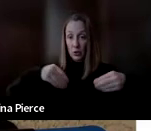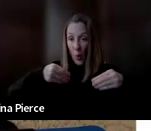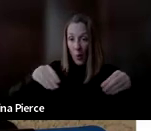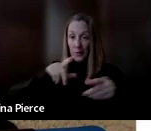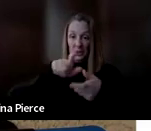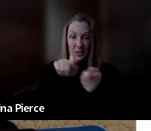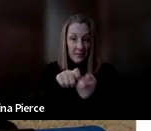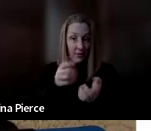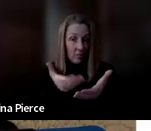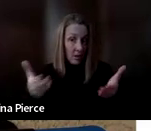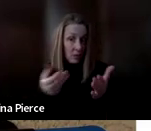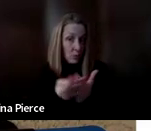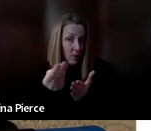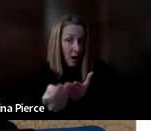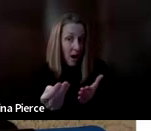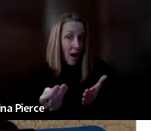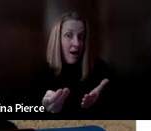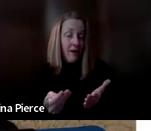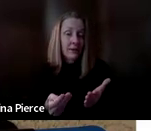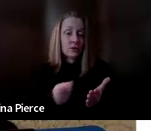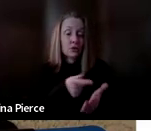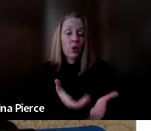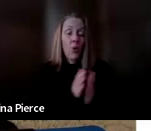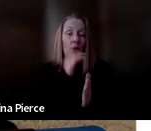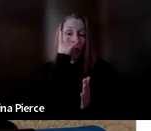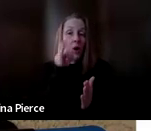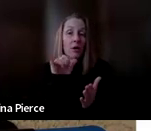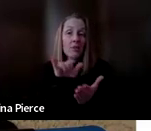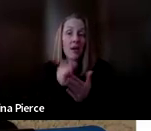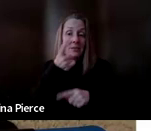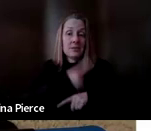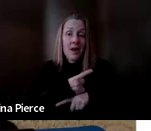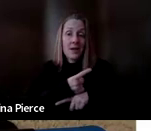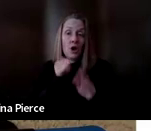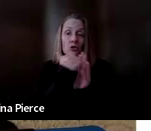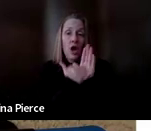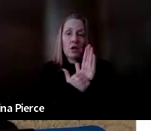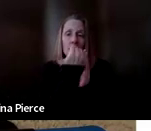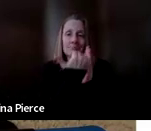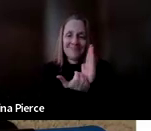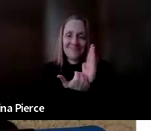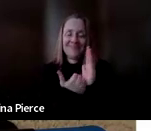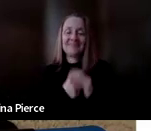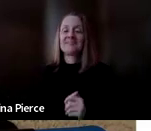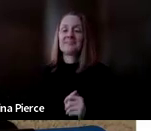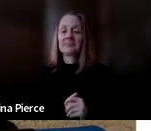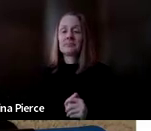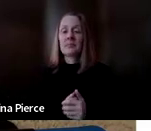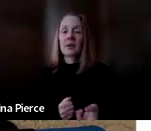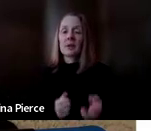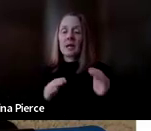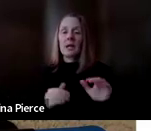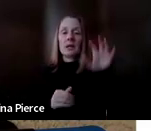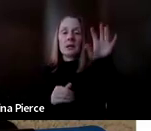requesting what we're going to do that day. And up top, you see that there are actually two different devices we were trialing